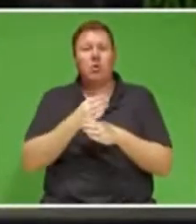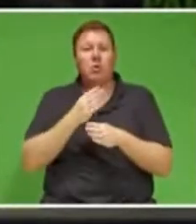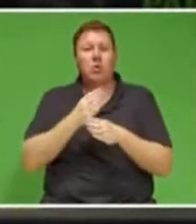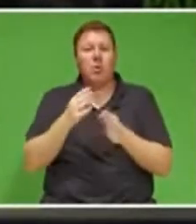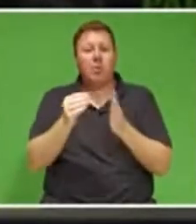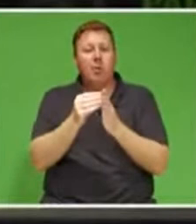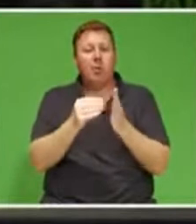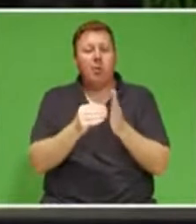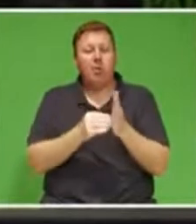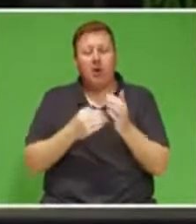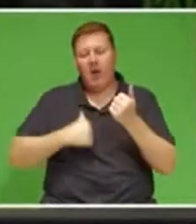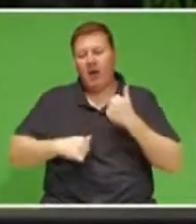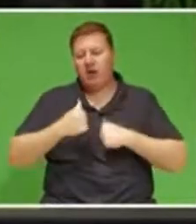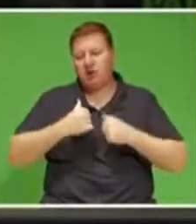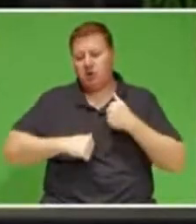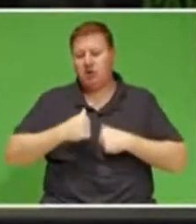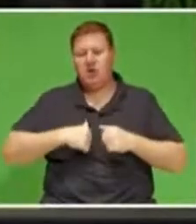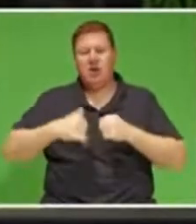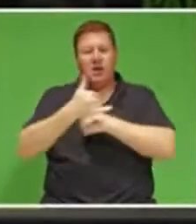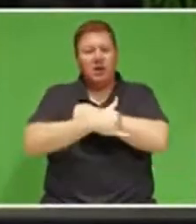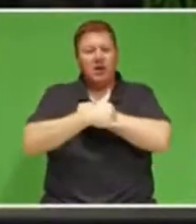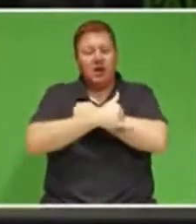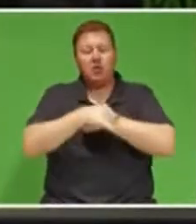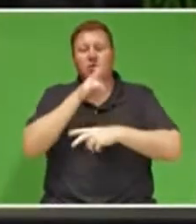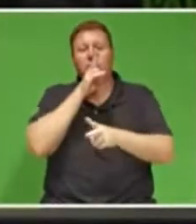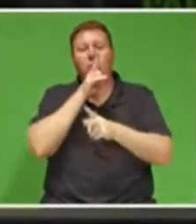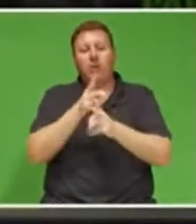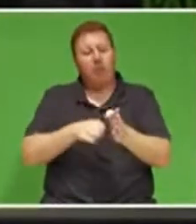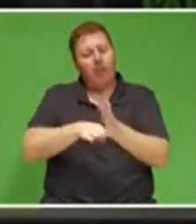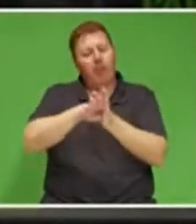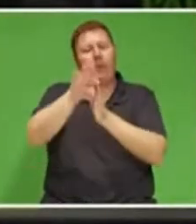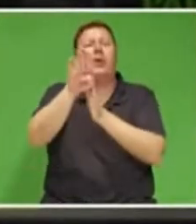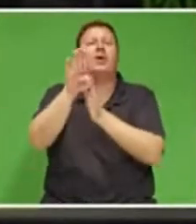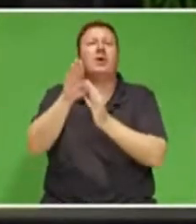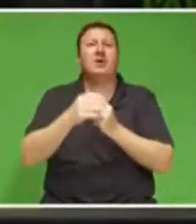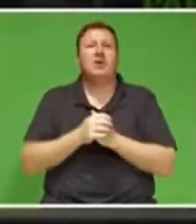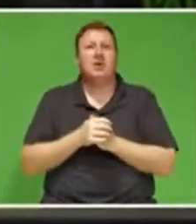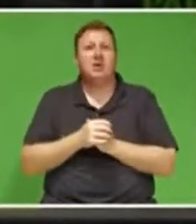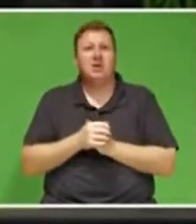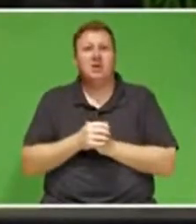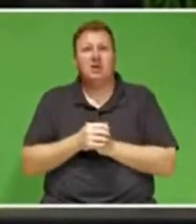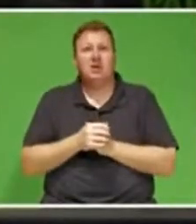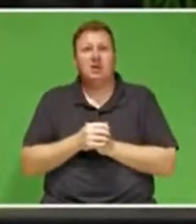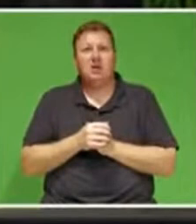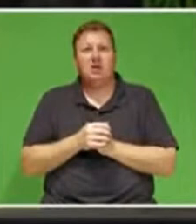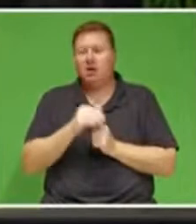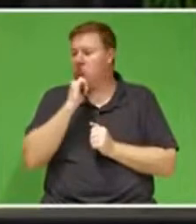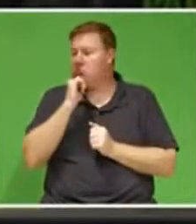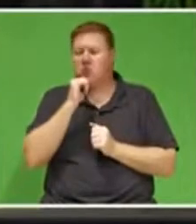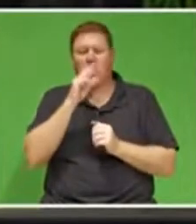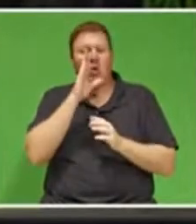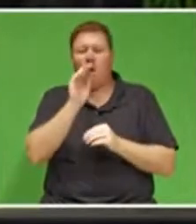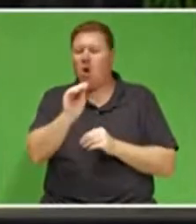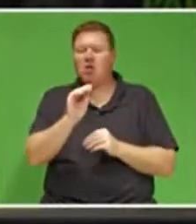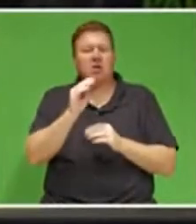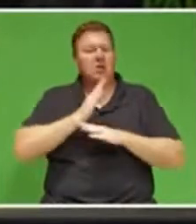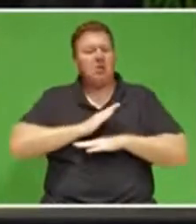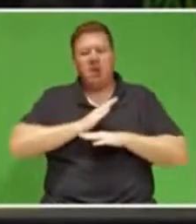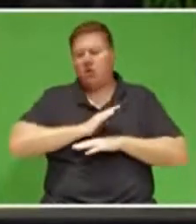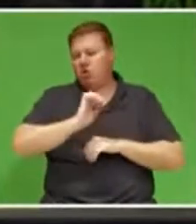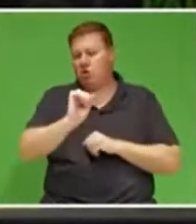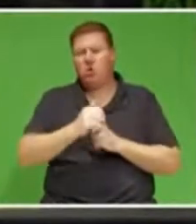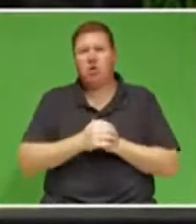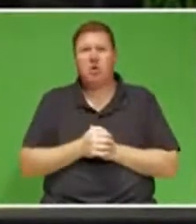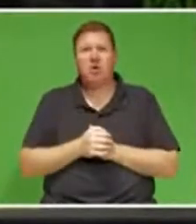that will restore our country's promise. I'm not asking for your patience. I'm